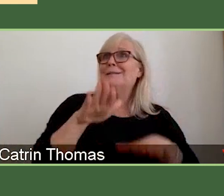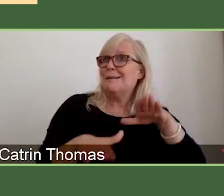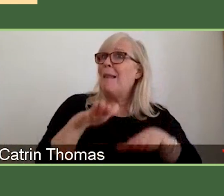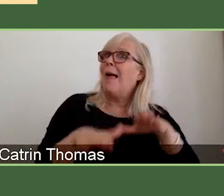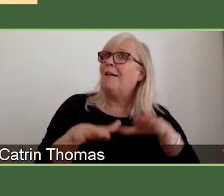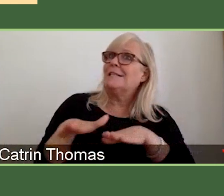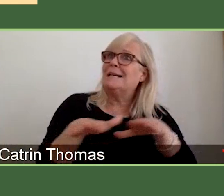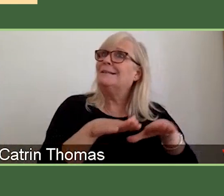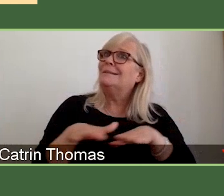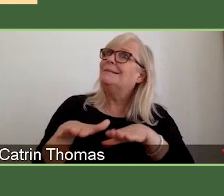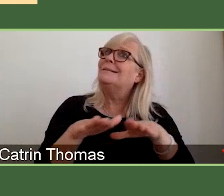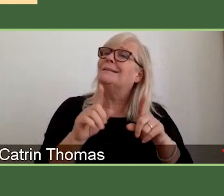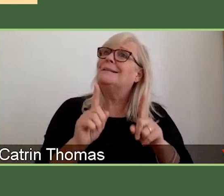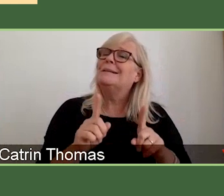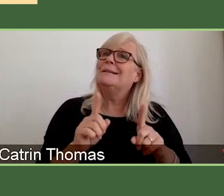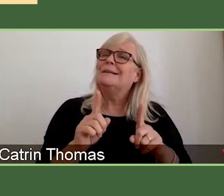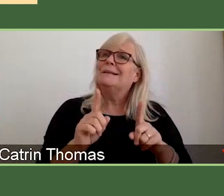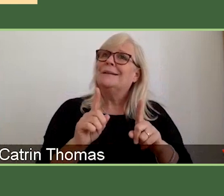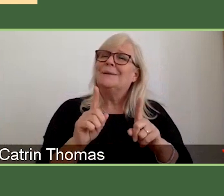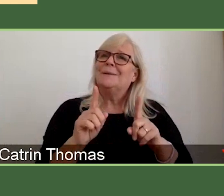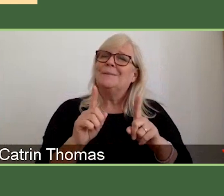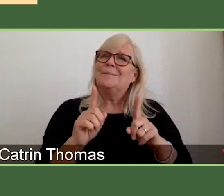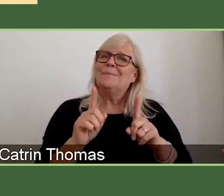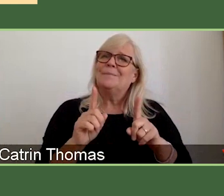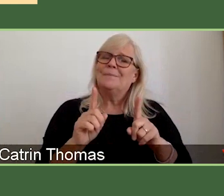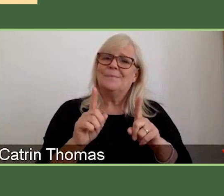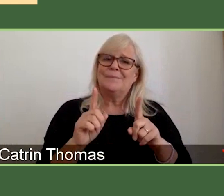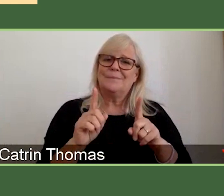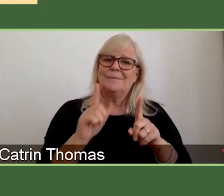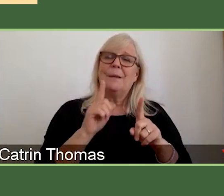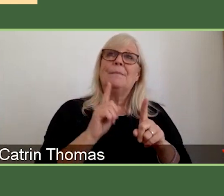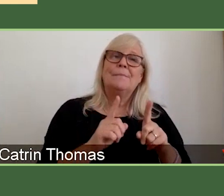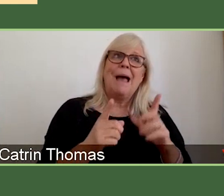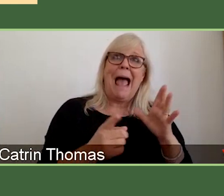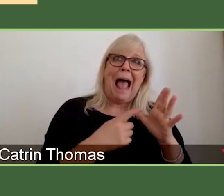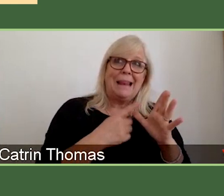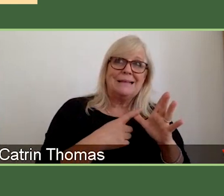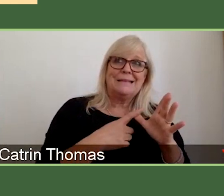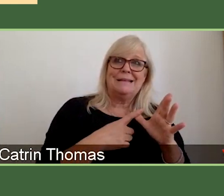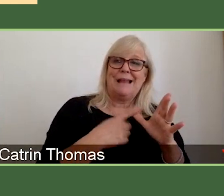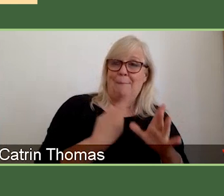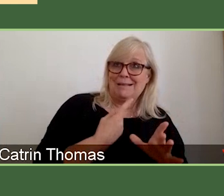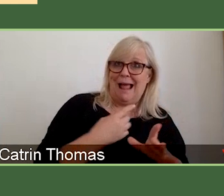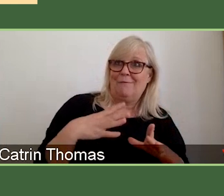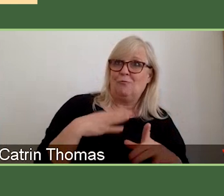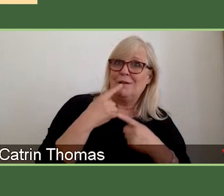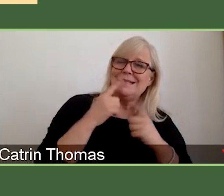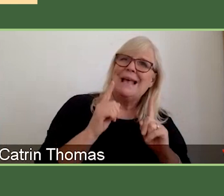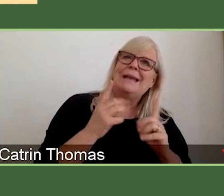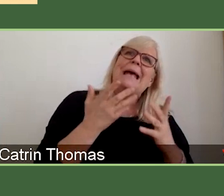but I think as has been mentioned both by Alison and myself earlier, you know, it's a much more simplified